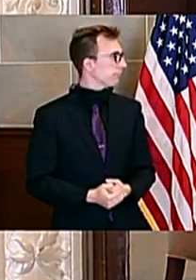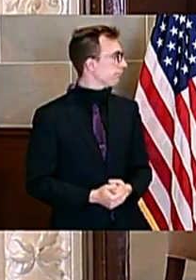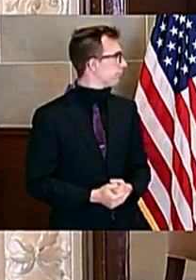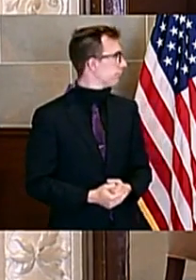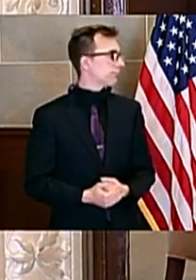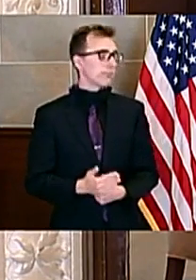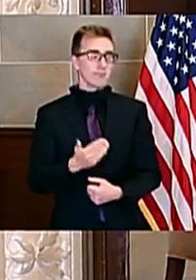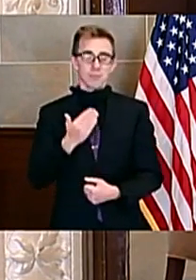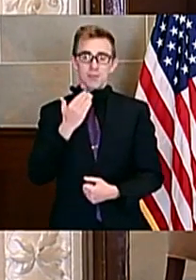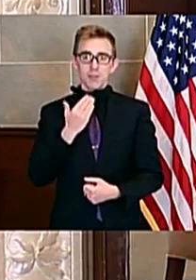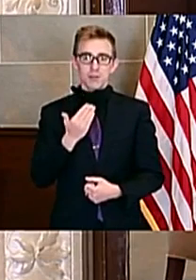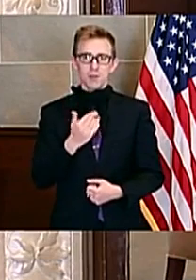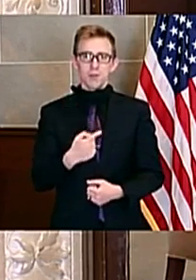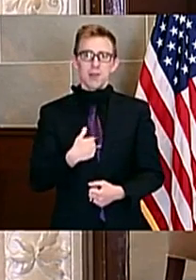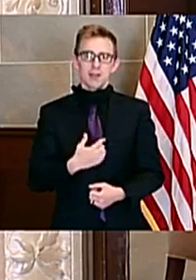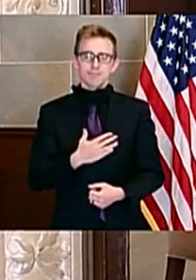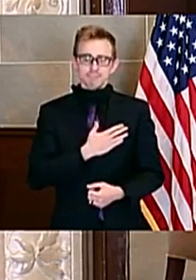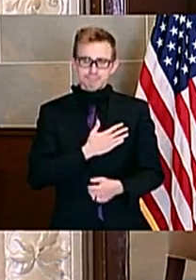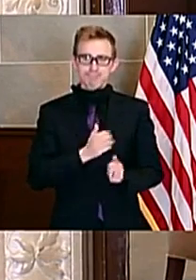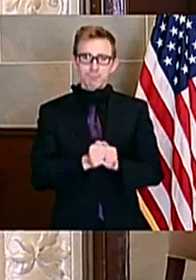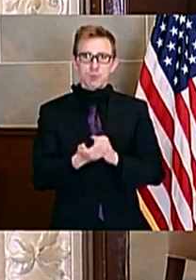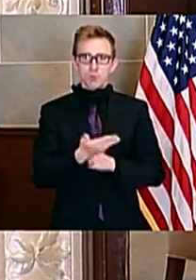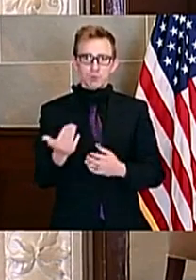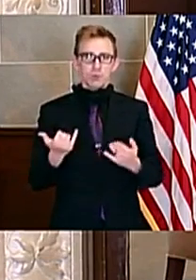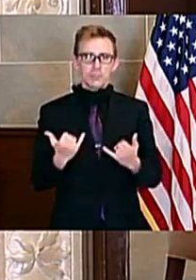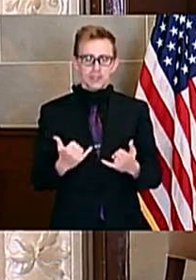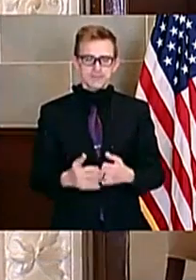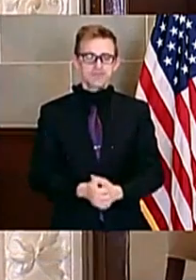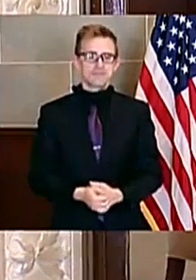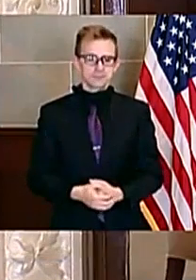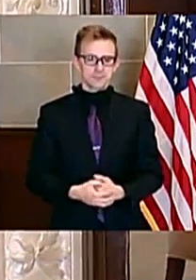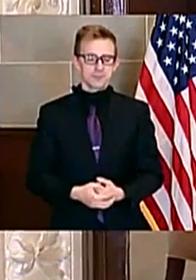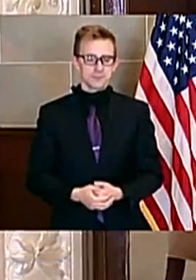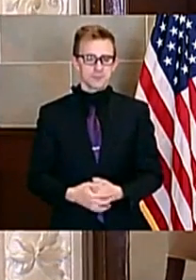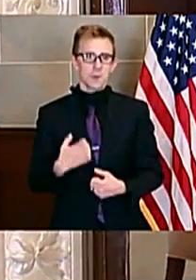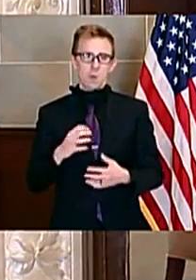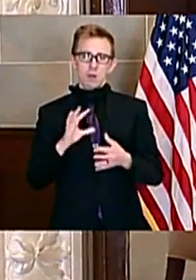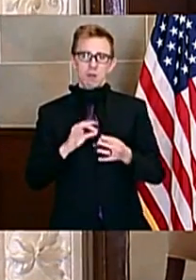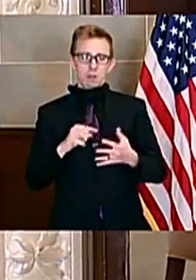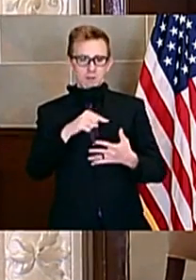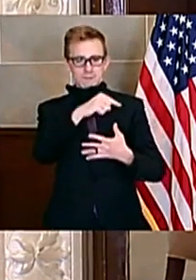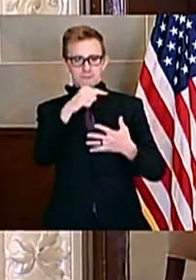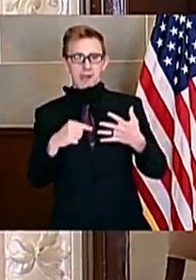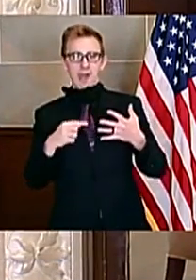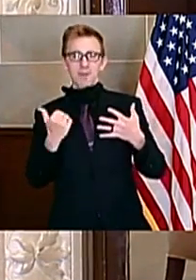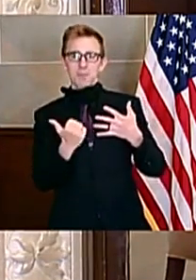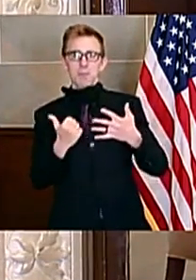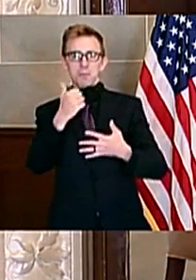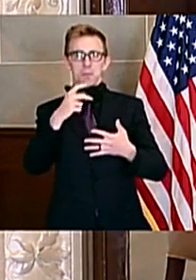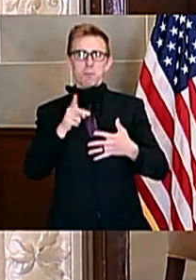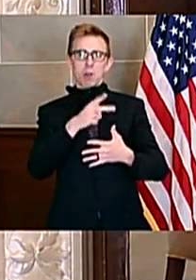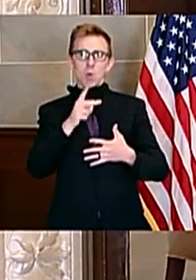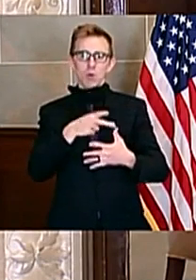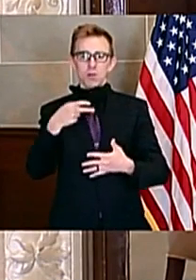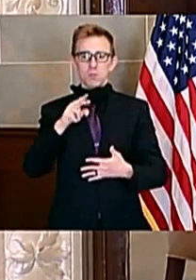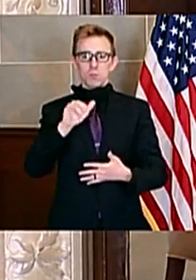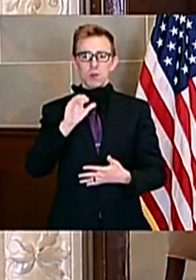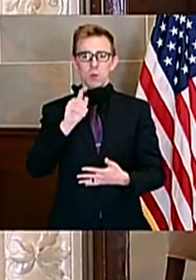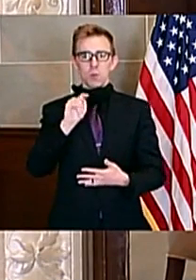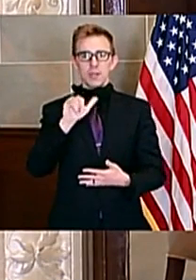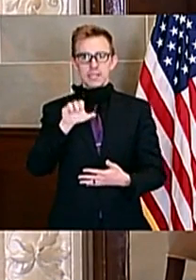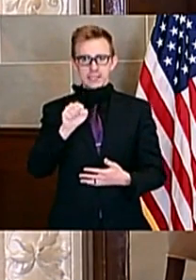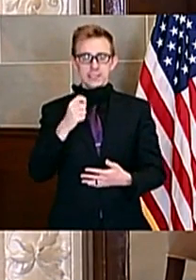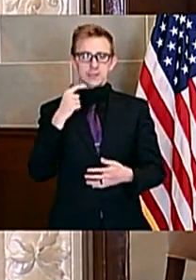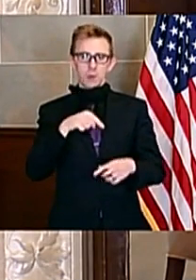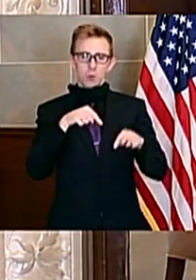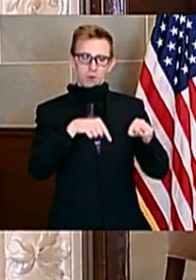Thank you very much. It's a pleasure to be here with you today. I want to talk about five major priorities that the Department of Higher Education and Workforce Development